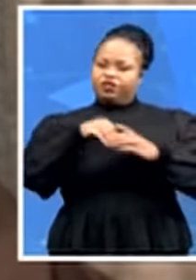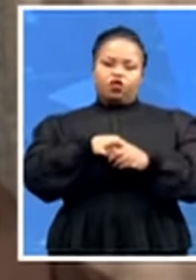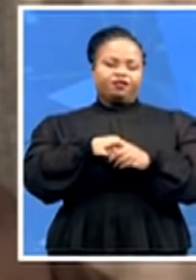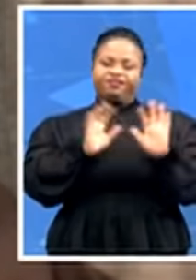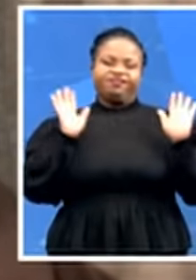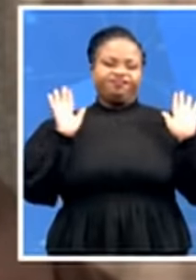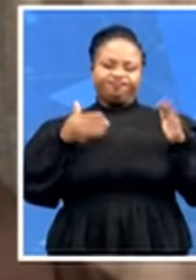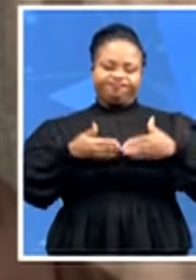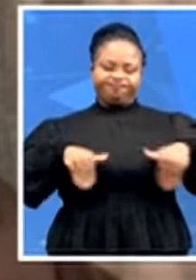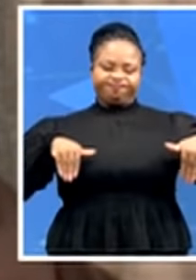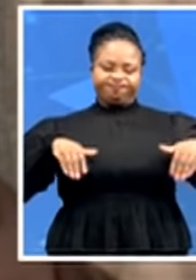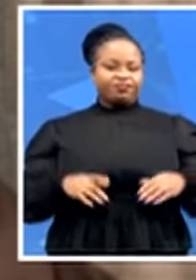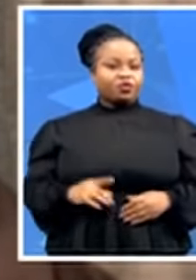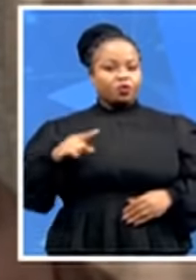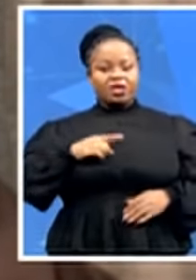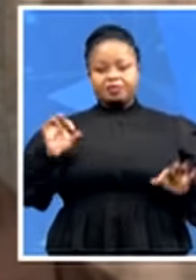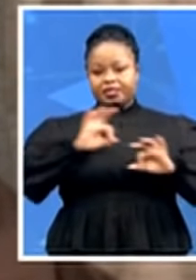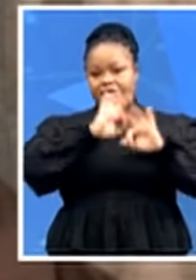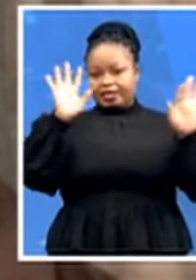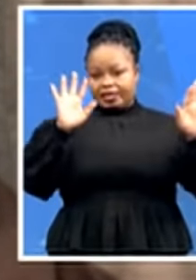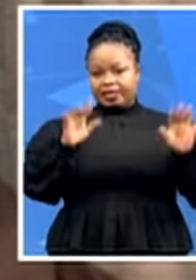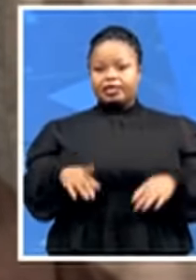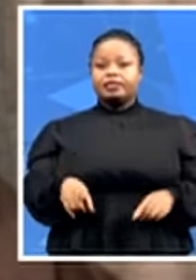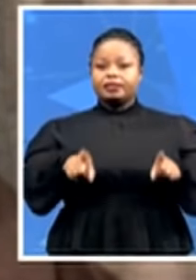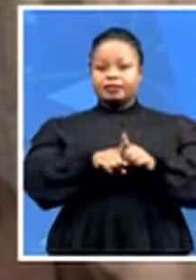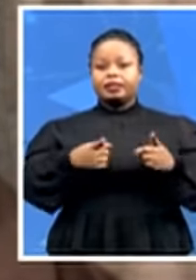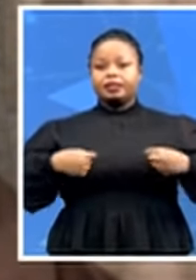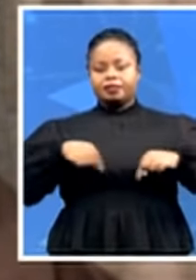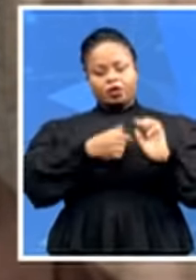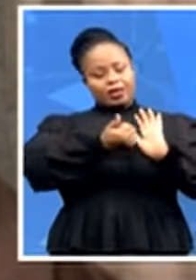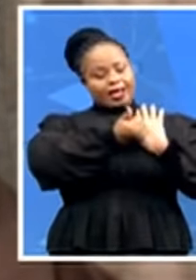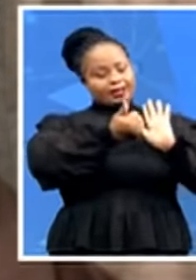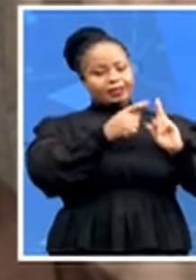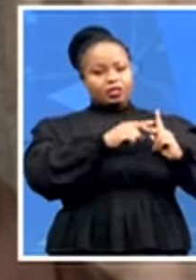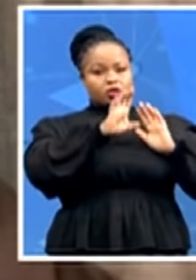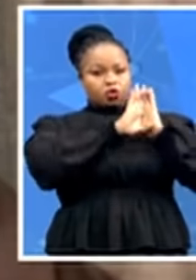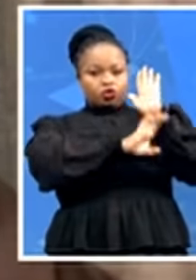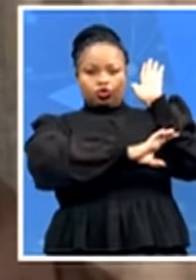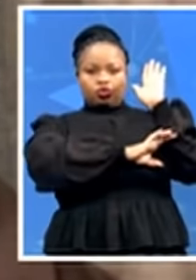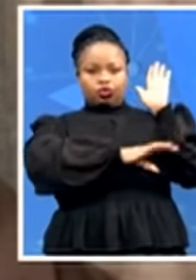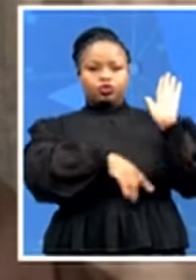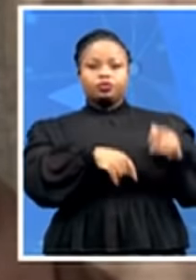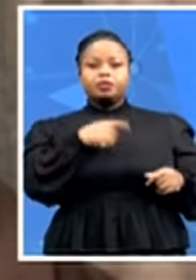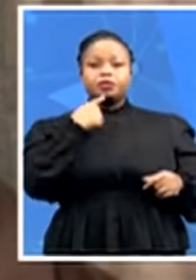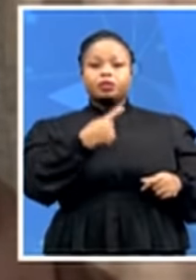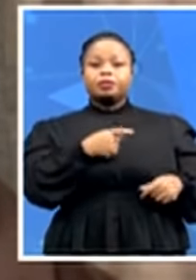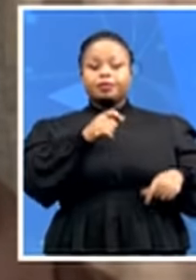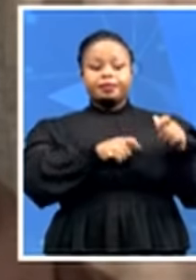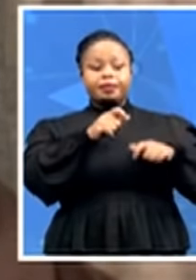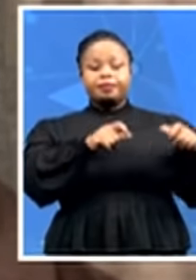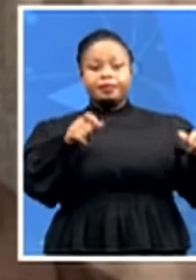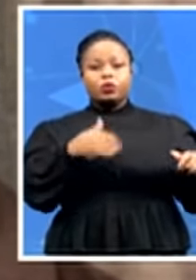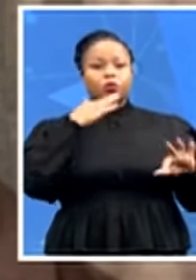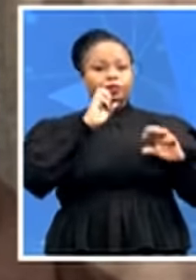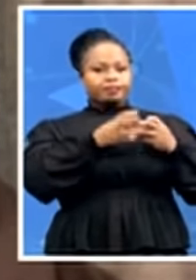even in terms of our Act and the Constitution, that even when people are incarcerated, they must be